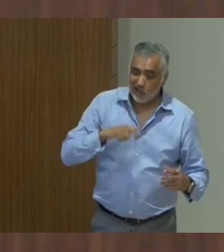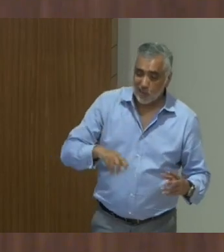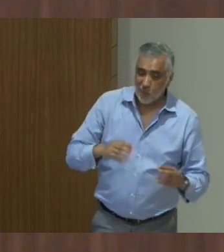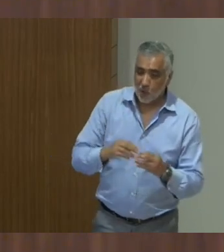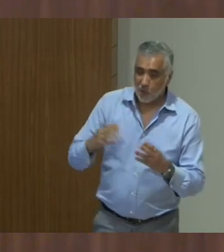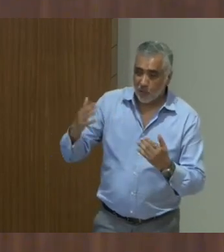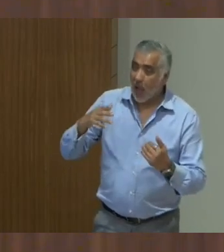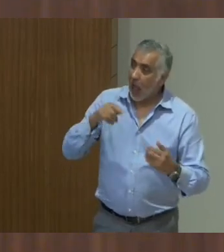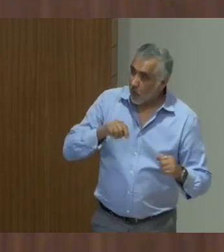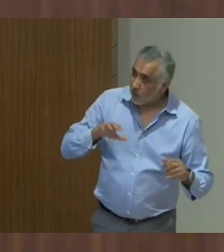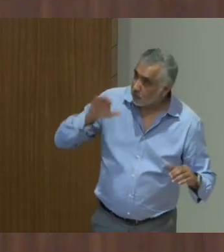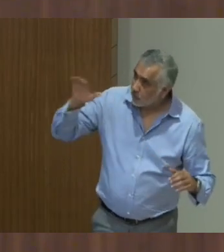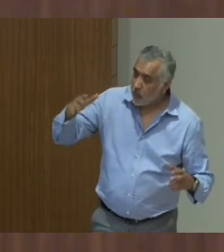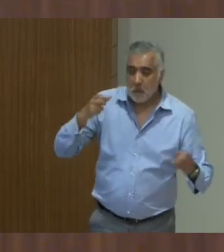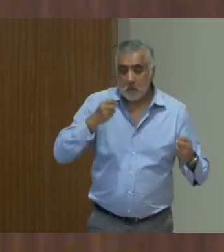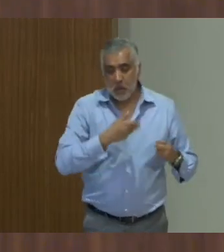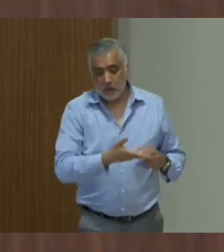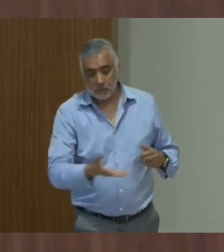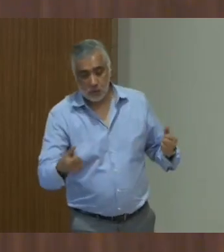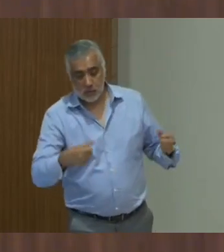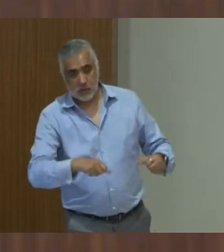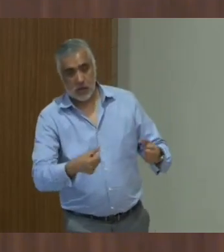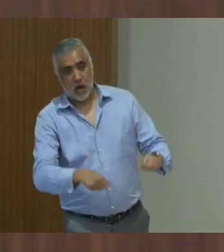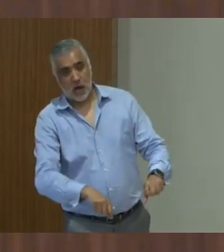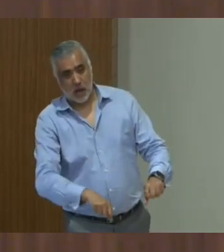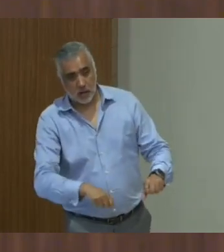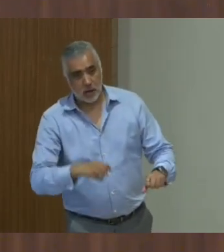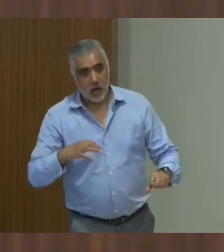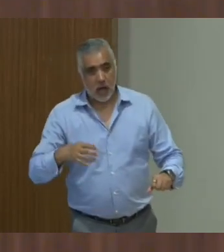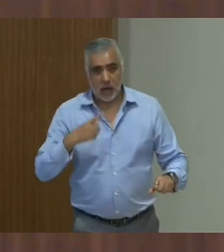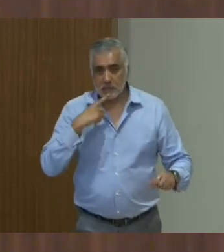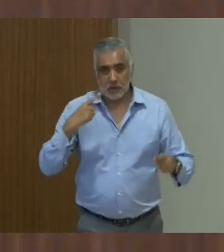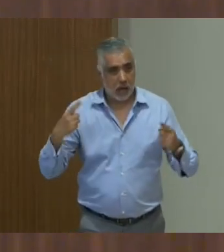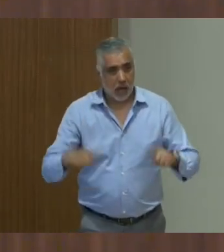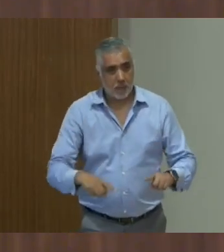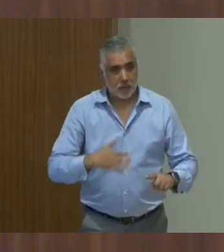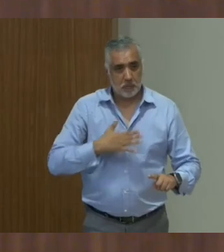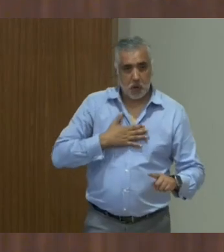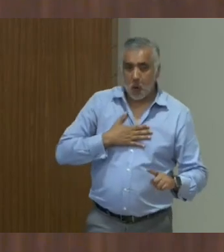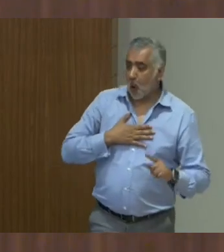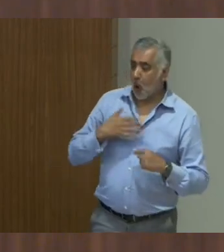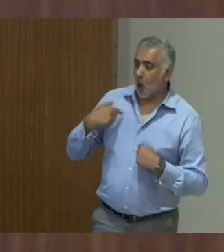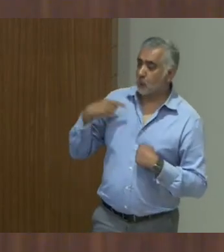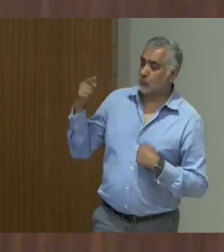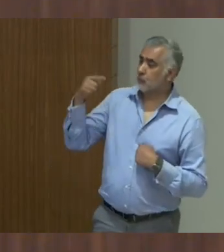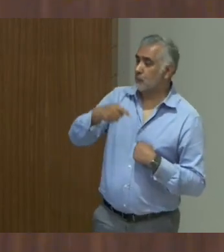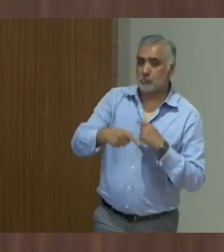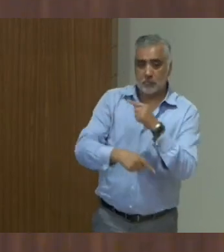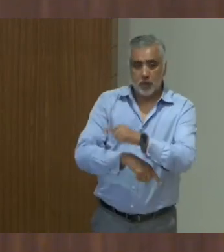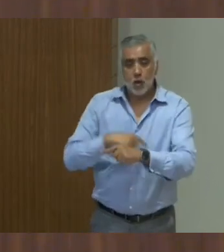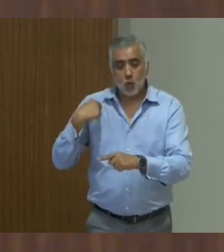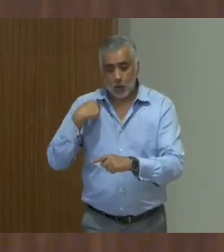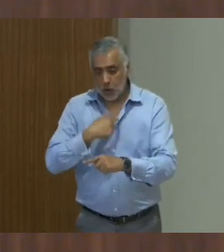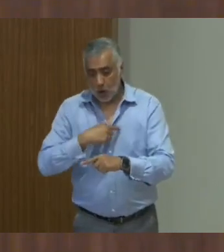denial. This will not happen in my place. So I don't need safety guidelines. Uh, we are a small organization.